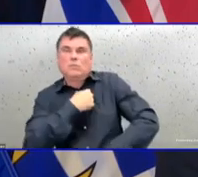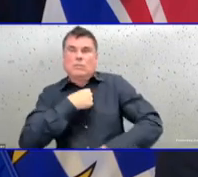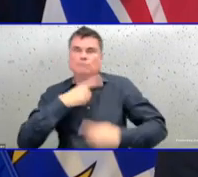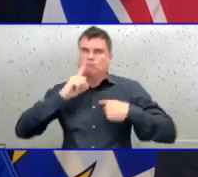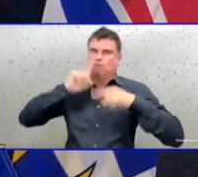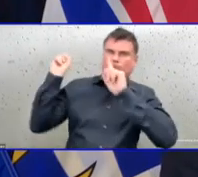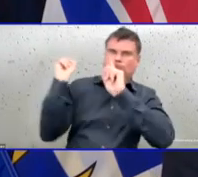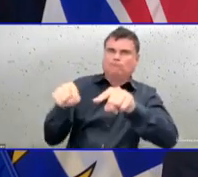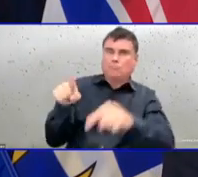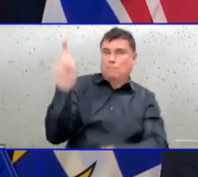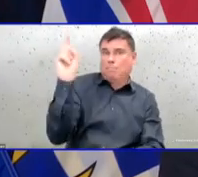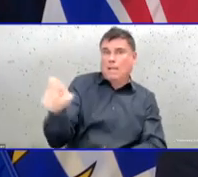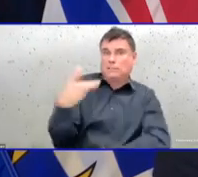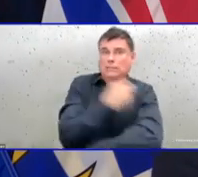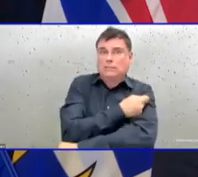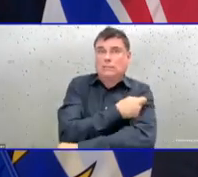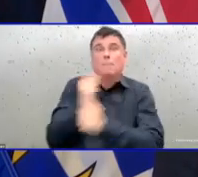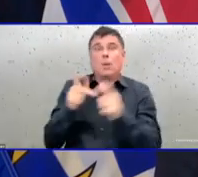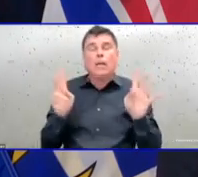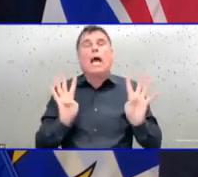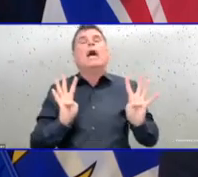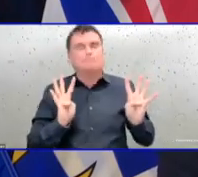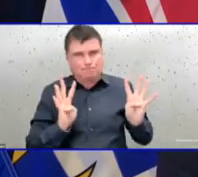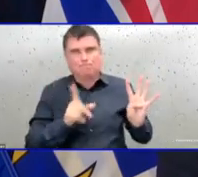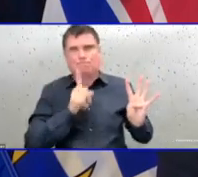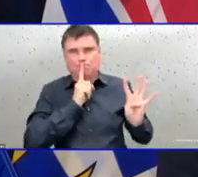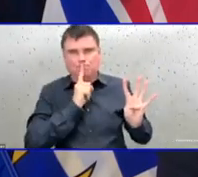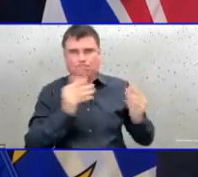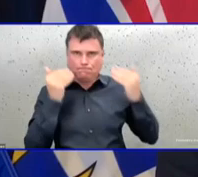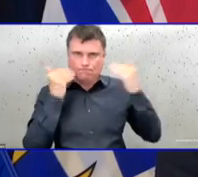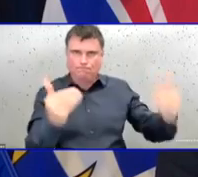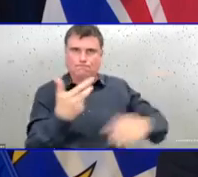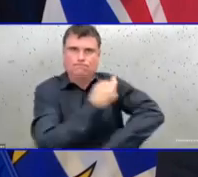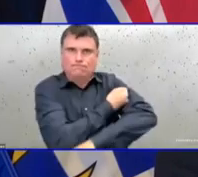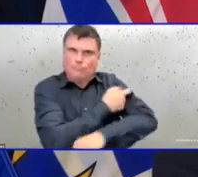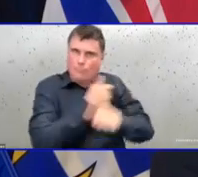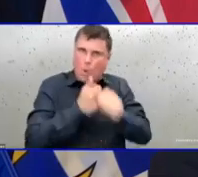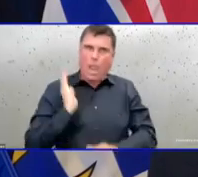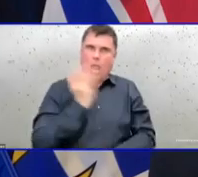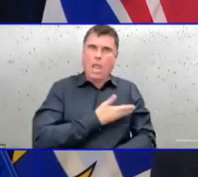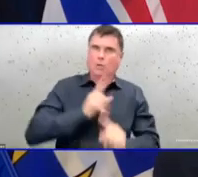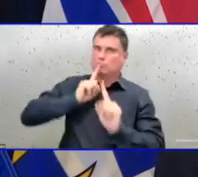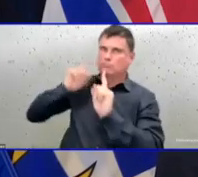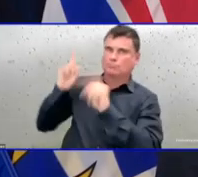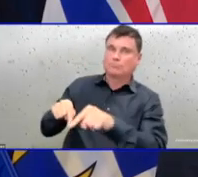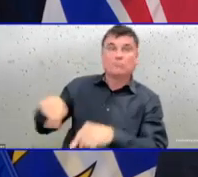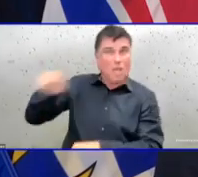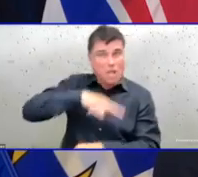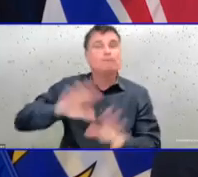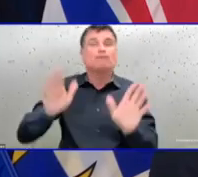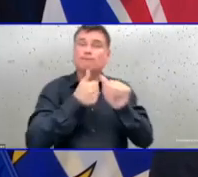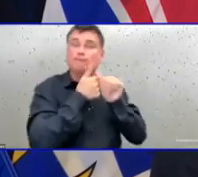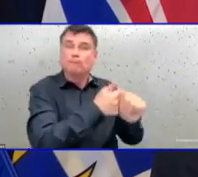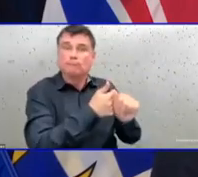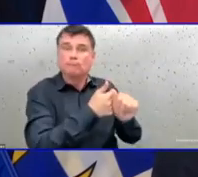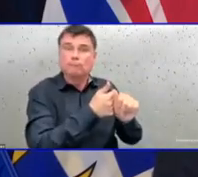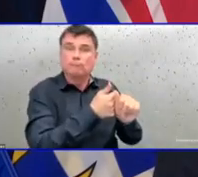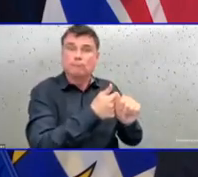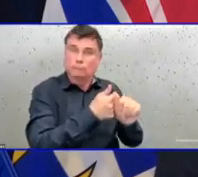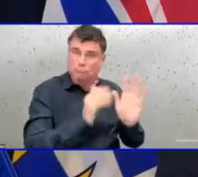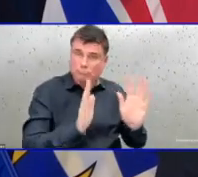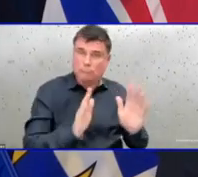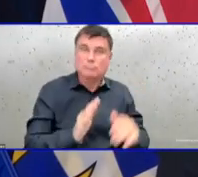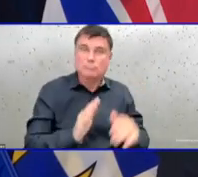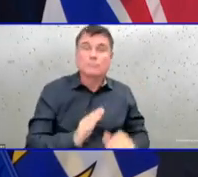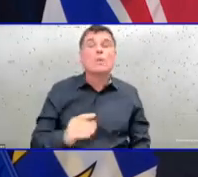numbers for the first time. The numbers of unvaccinated workers in our healthcare system was 5